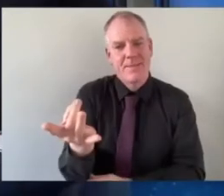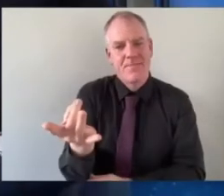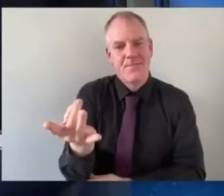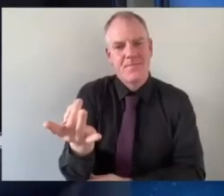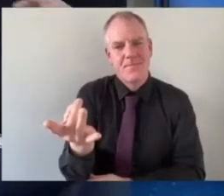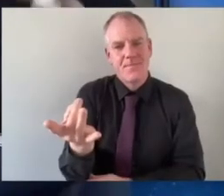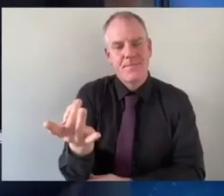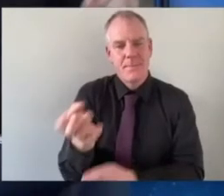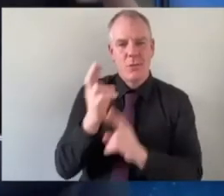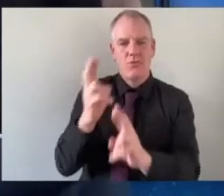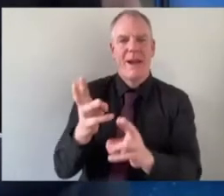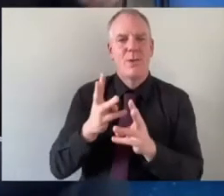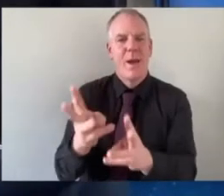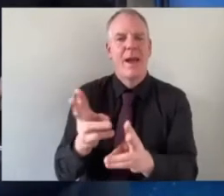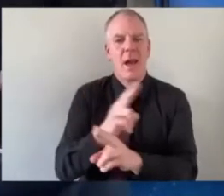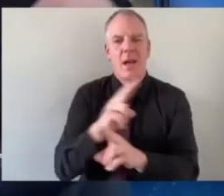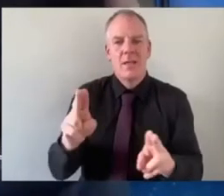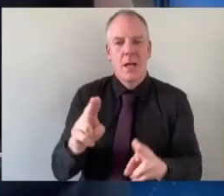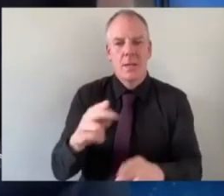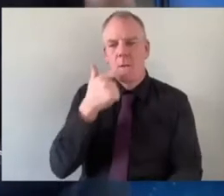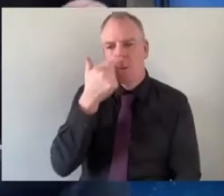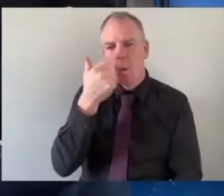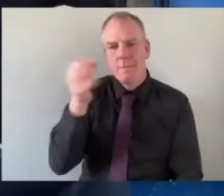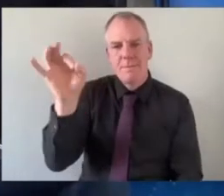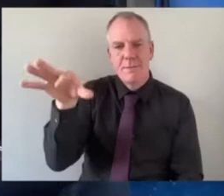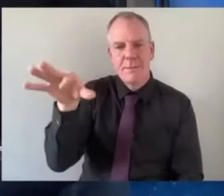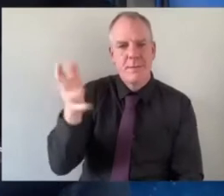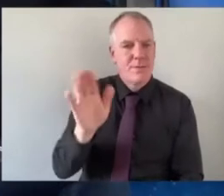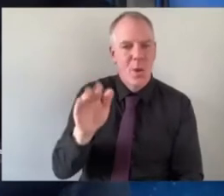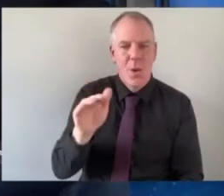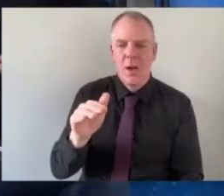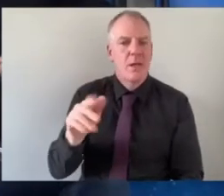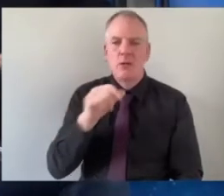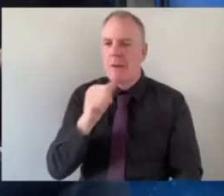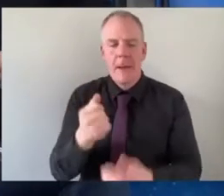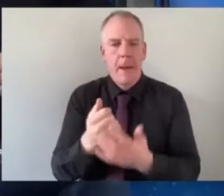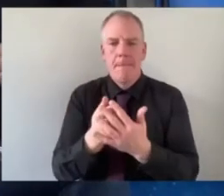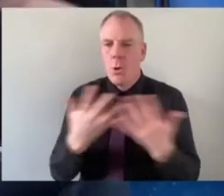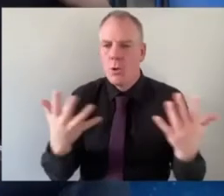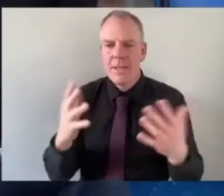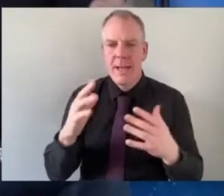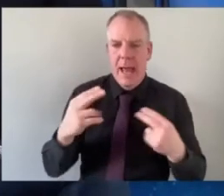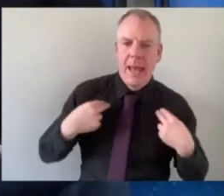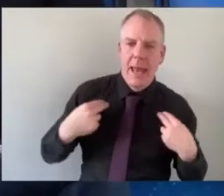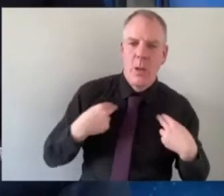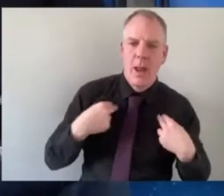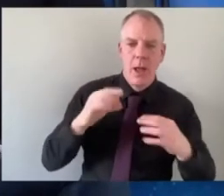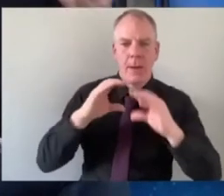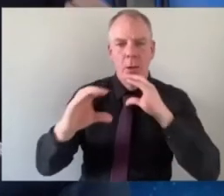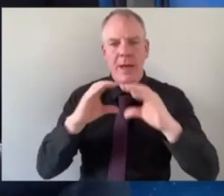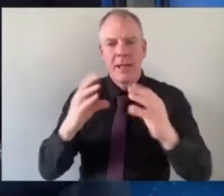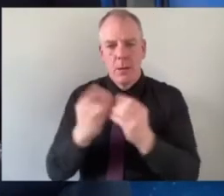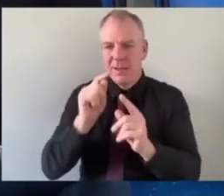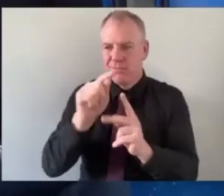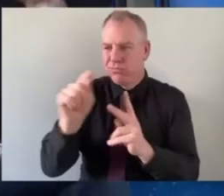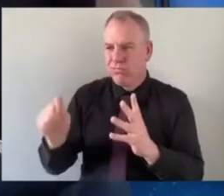do it in a proper way rather than a tokenistic kind of way there's a real lack of multilingual um communication with groups and a lack